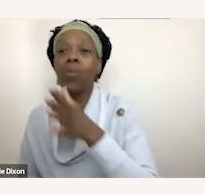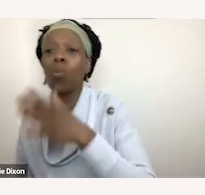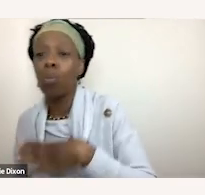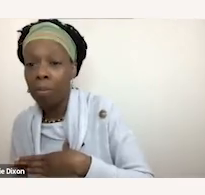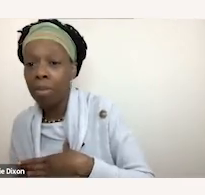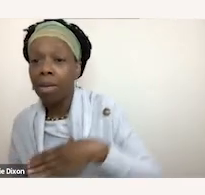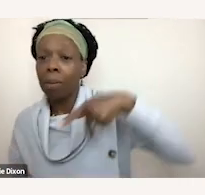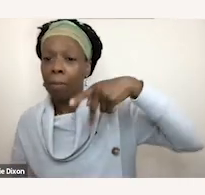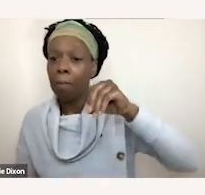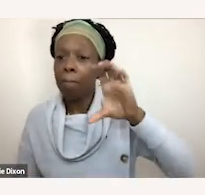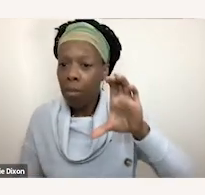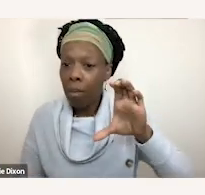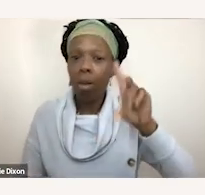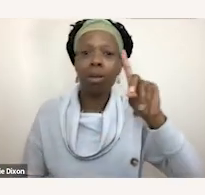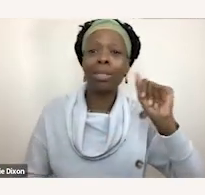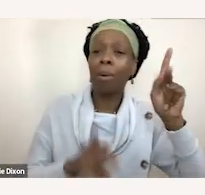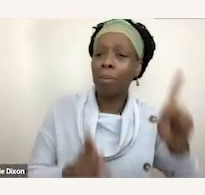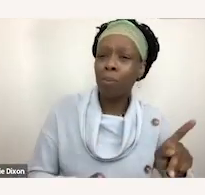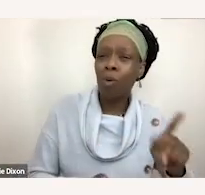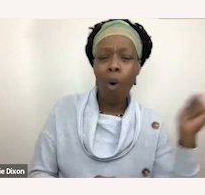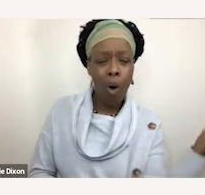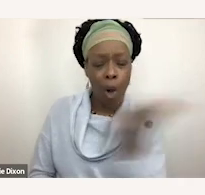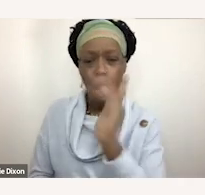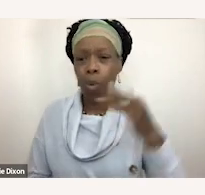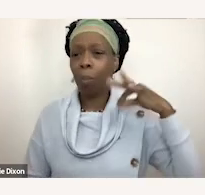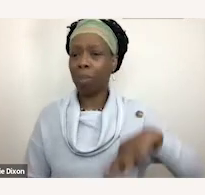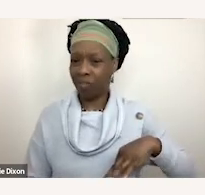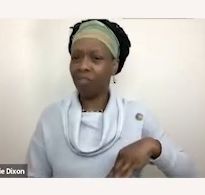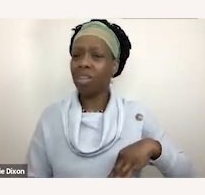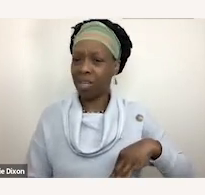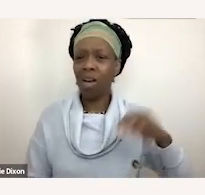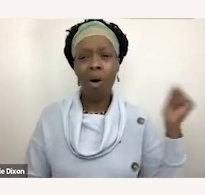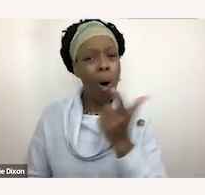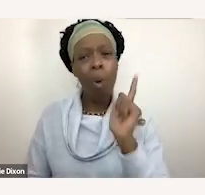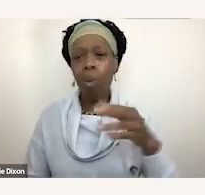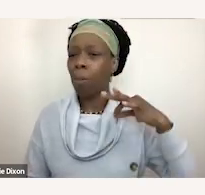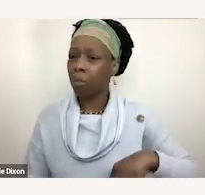people. It benefits all of us. It behooves all of us to remove the barriers.